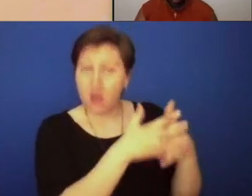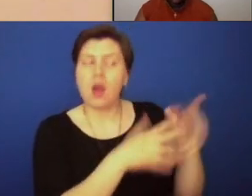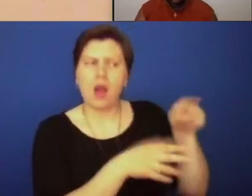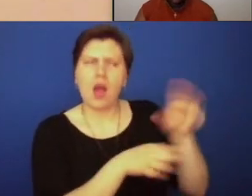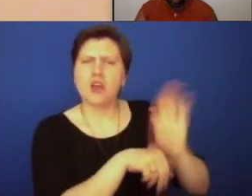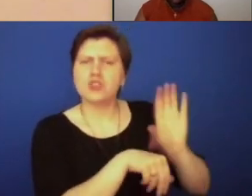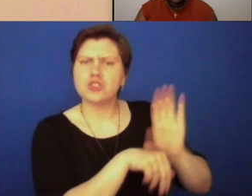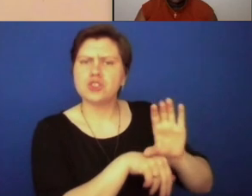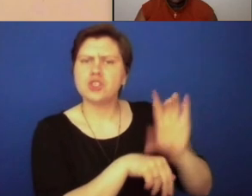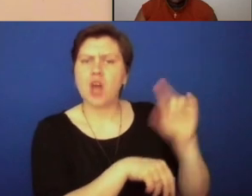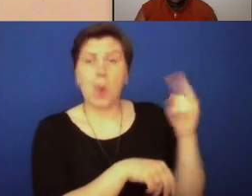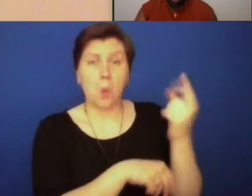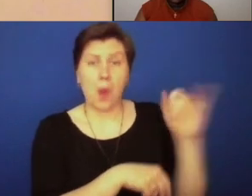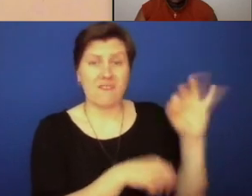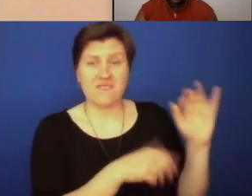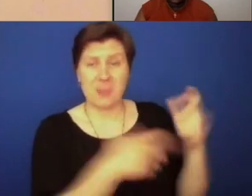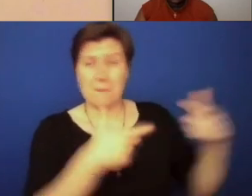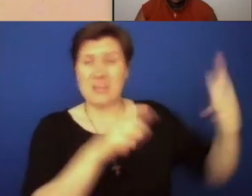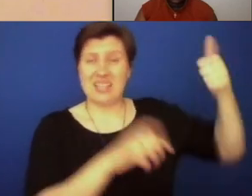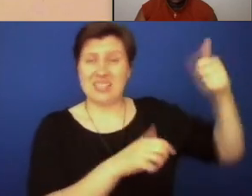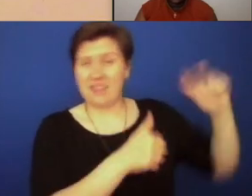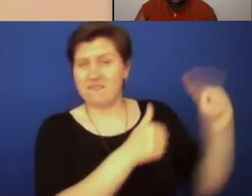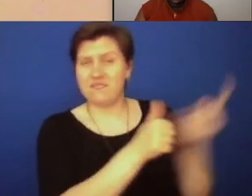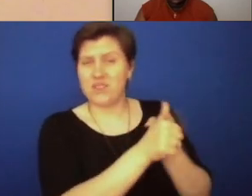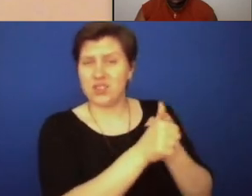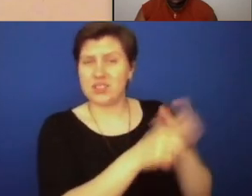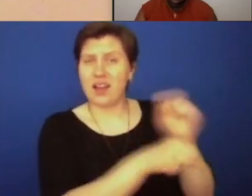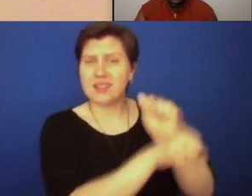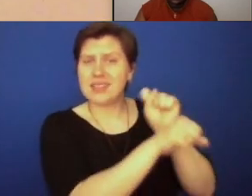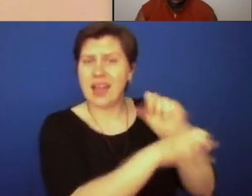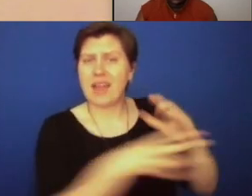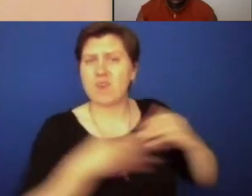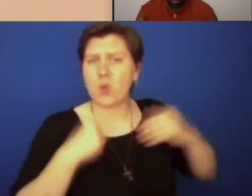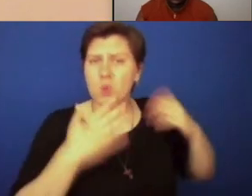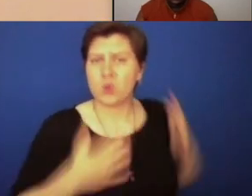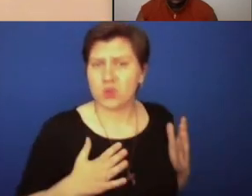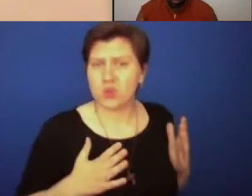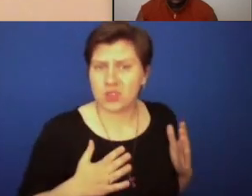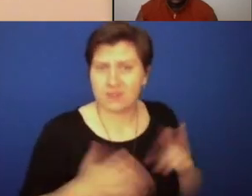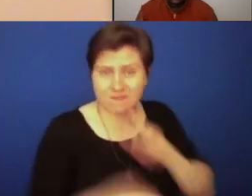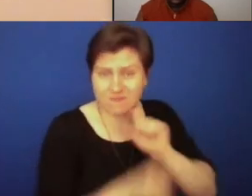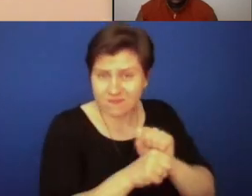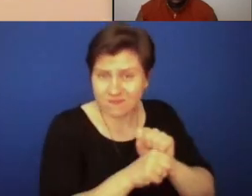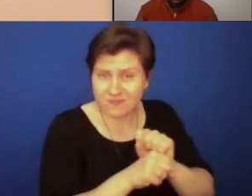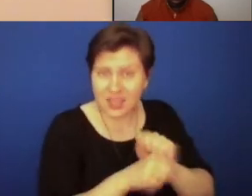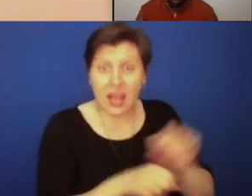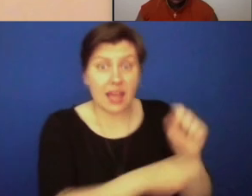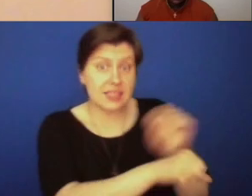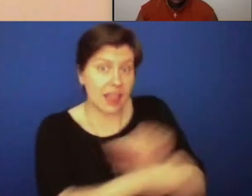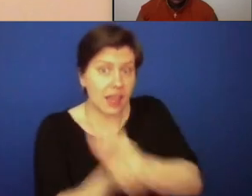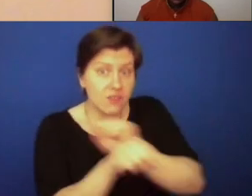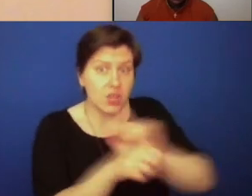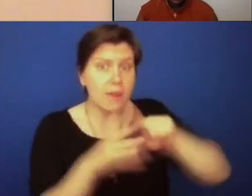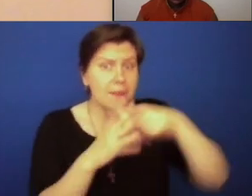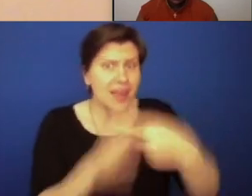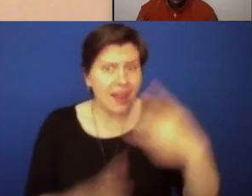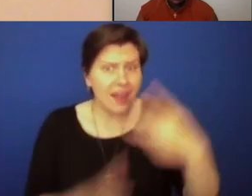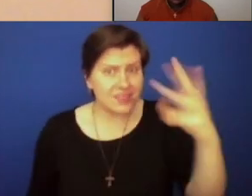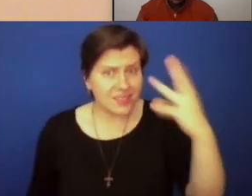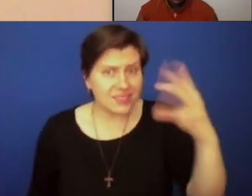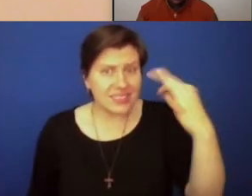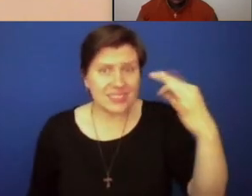first and among the largest corporate slaveholders in the land area that became the United States. Contrary to popular belief, slavery does not begin in